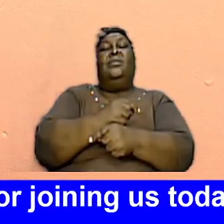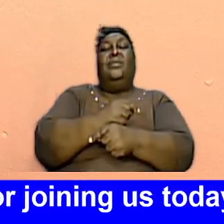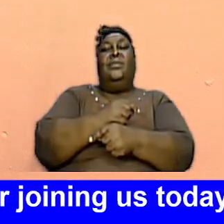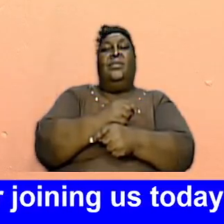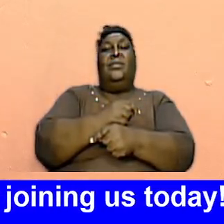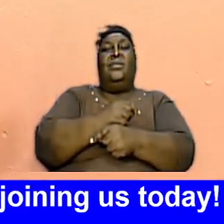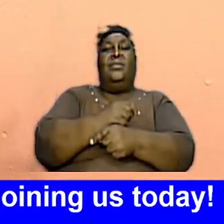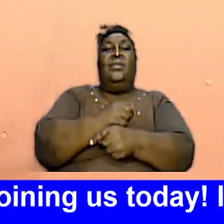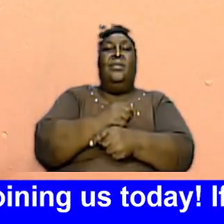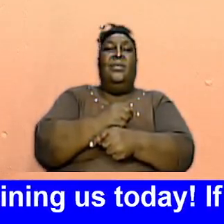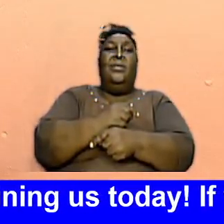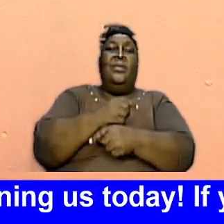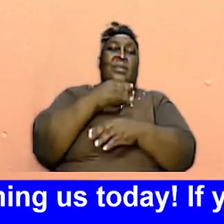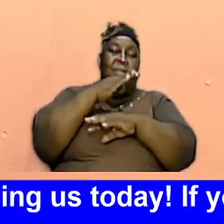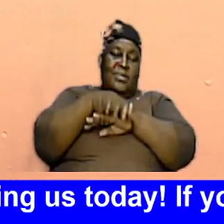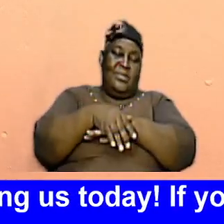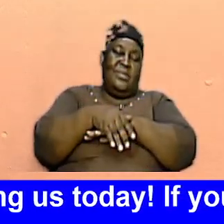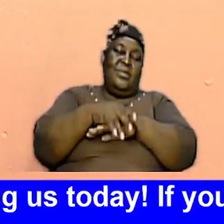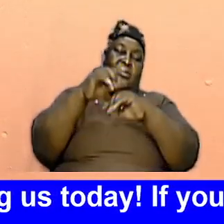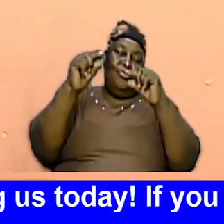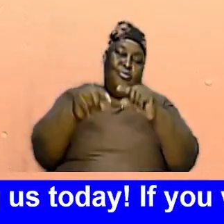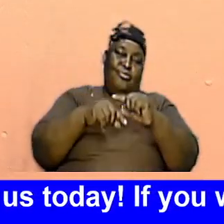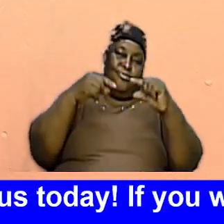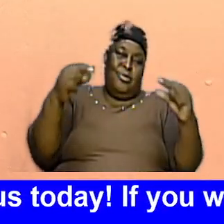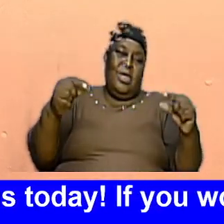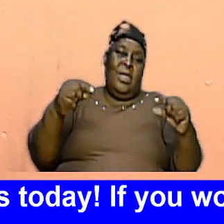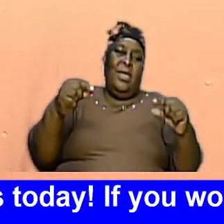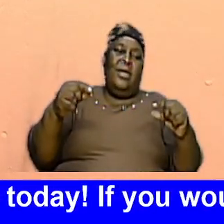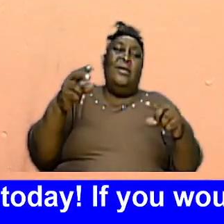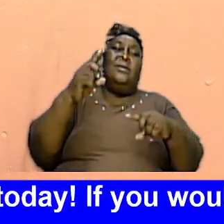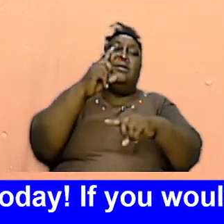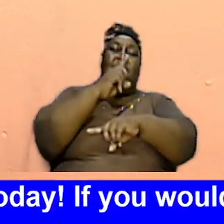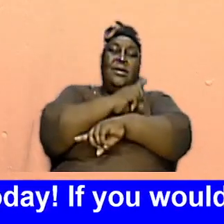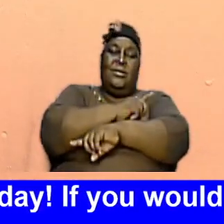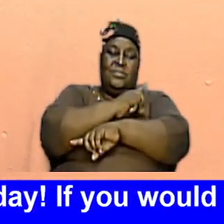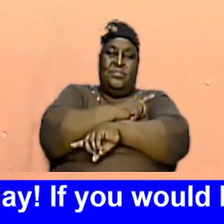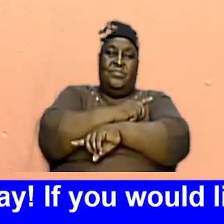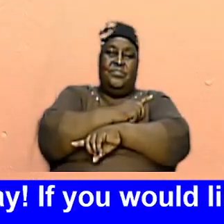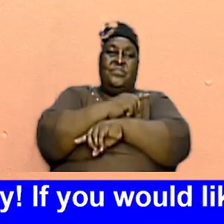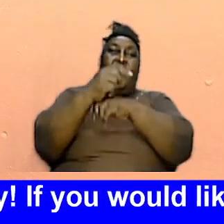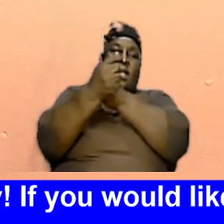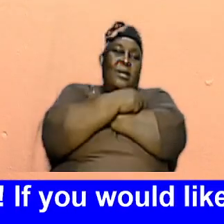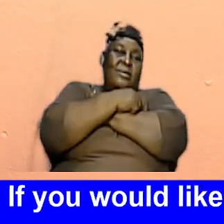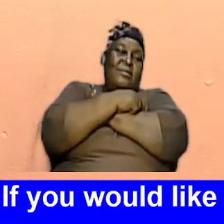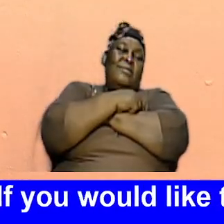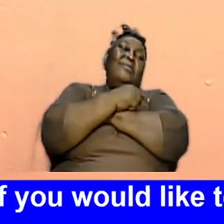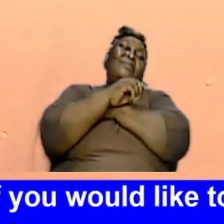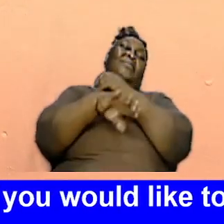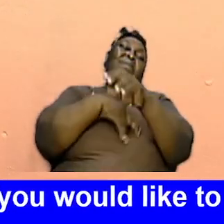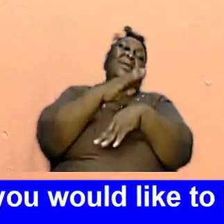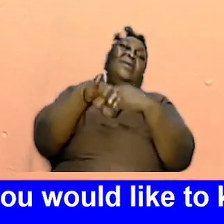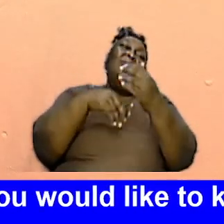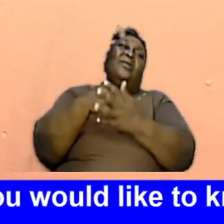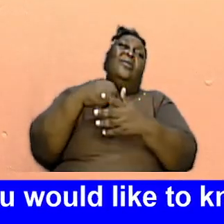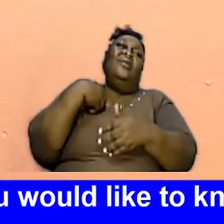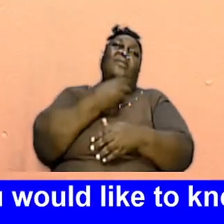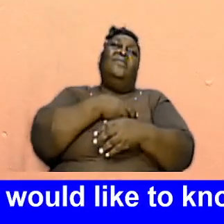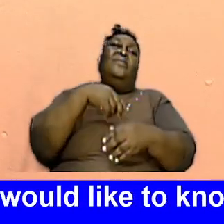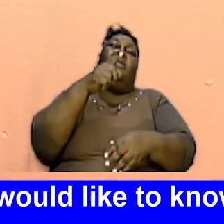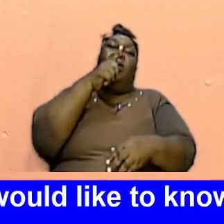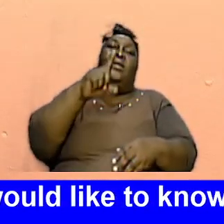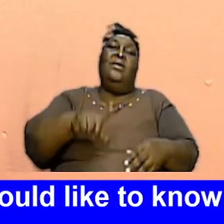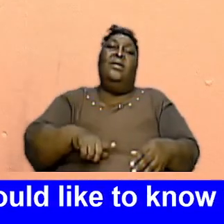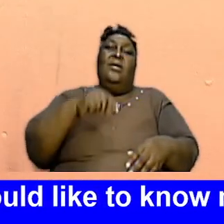That From Us Tonight Have A Great Rest Of The Day And We Love All Of Our Ladies And God Bless You